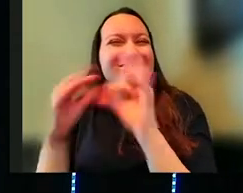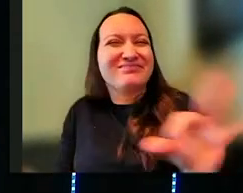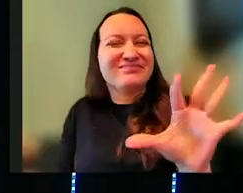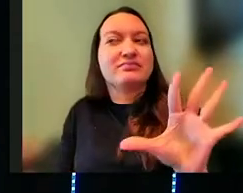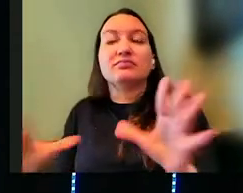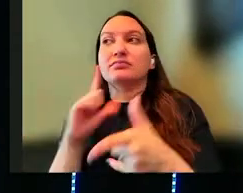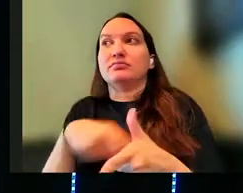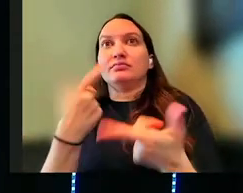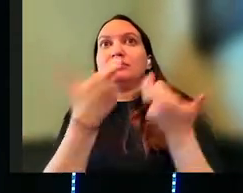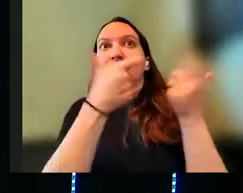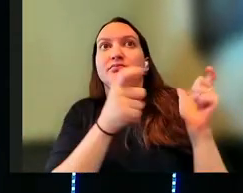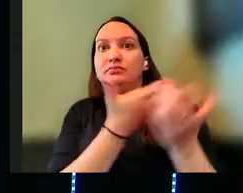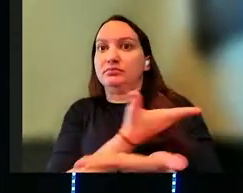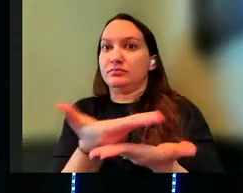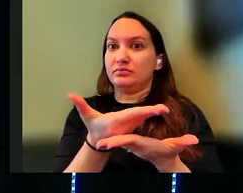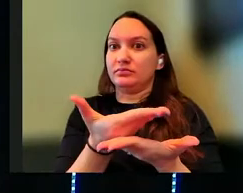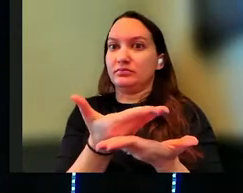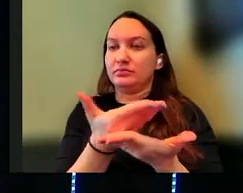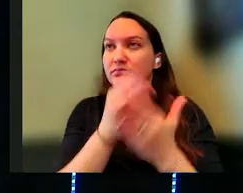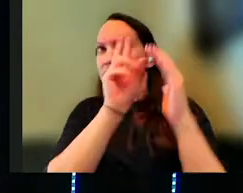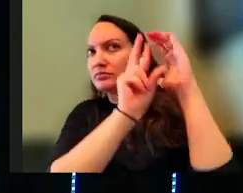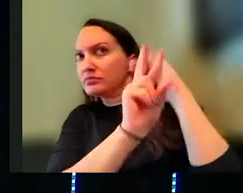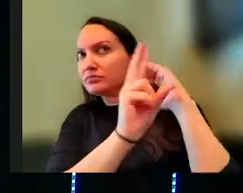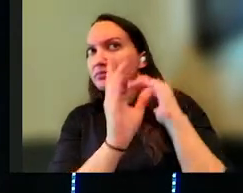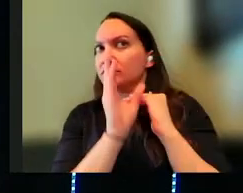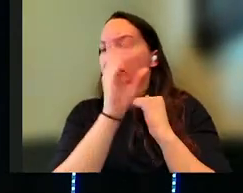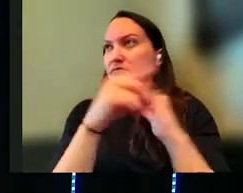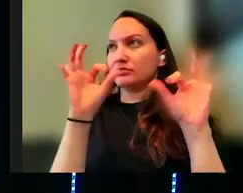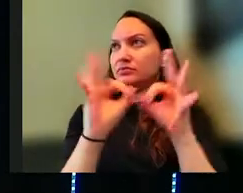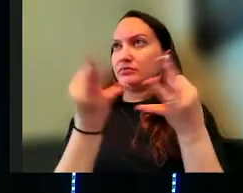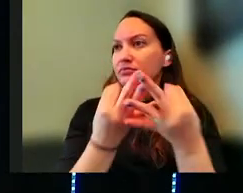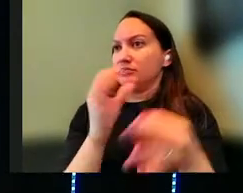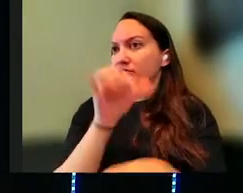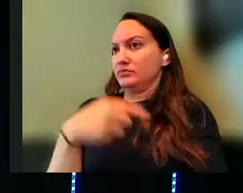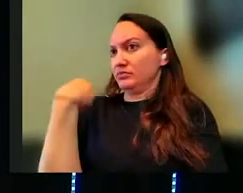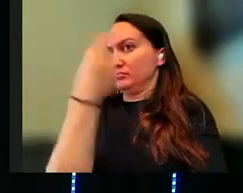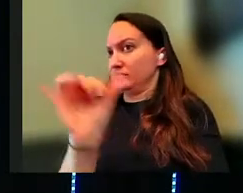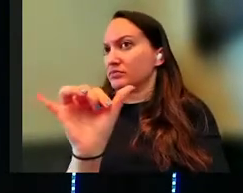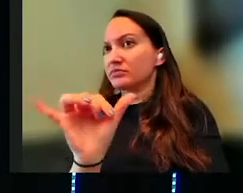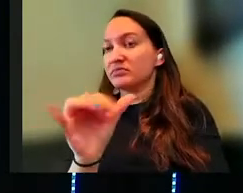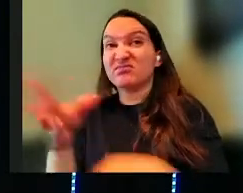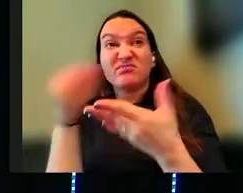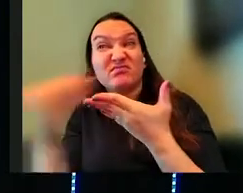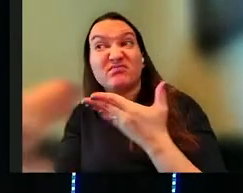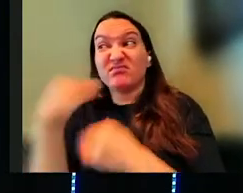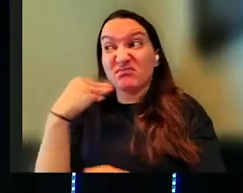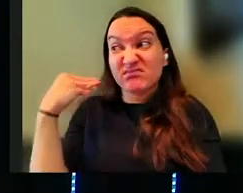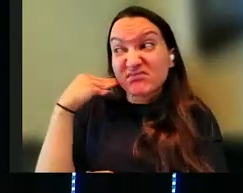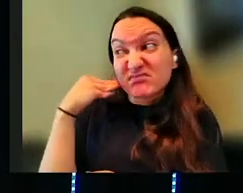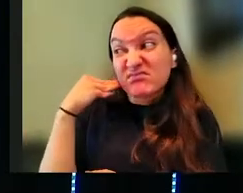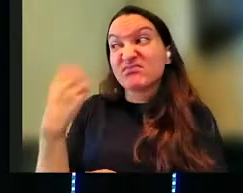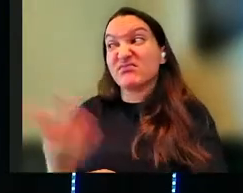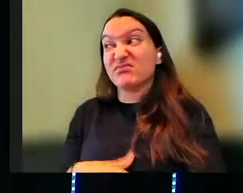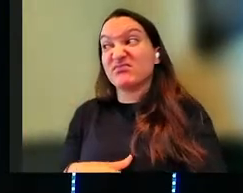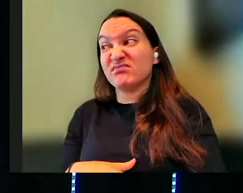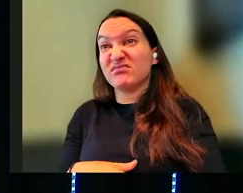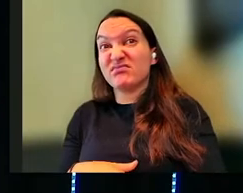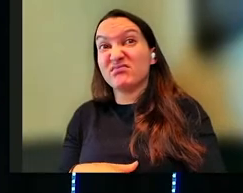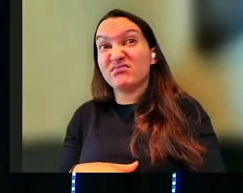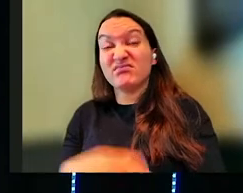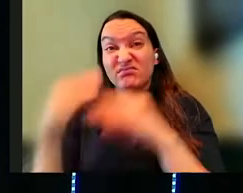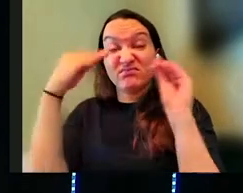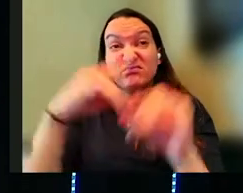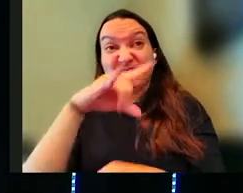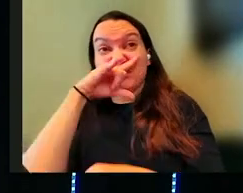then into really big things. Like what's the future of our family going to look like? Do we, do we buy this home? Do we, do we teach our kids